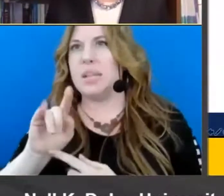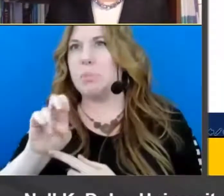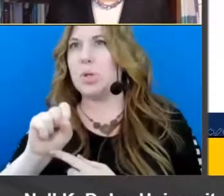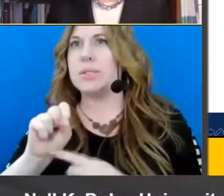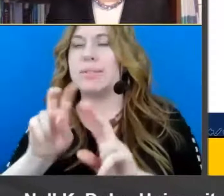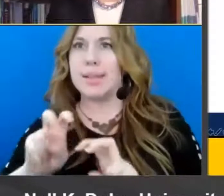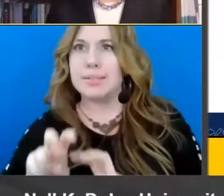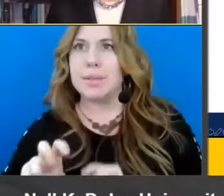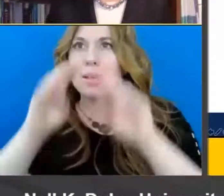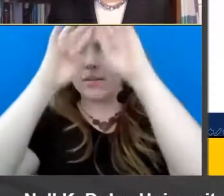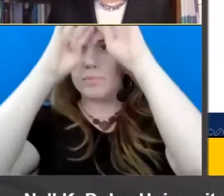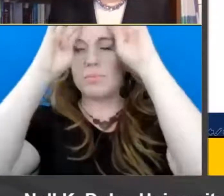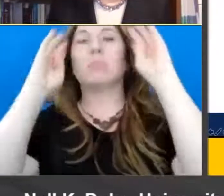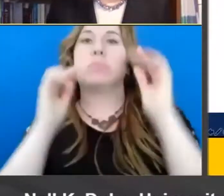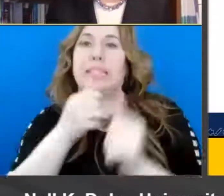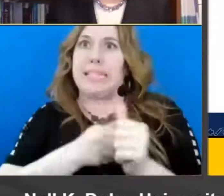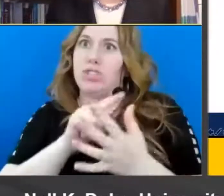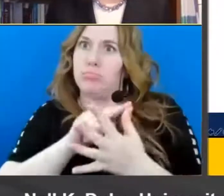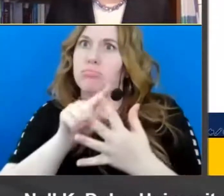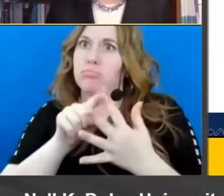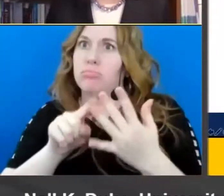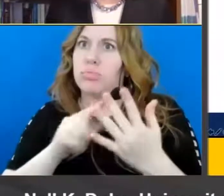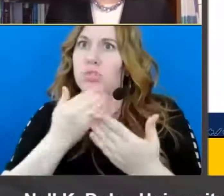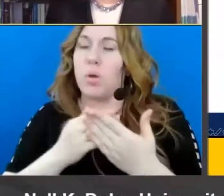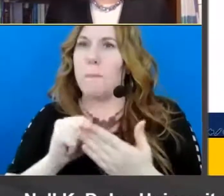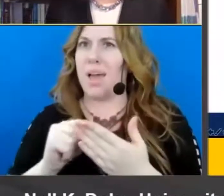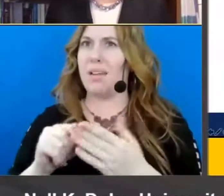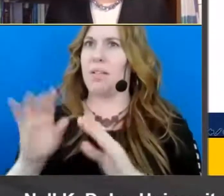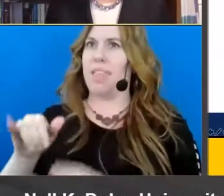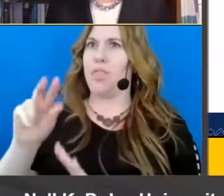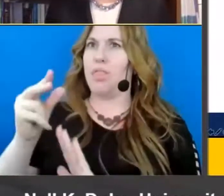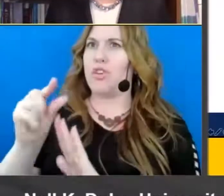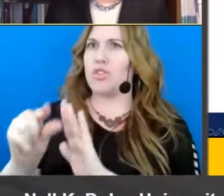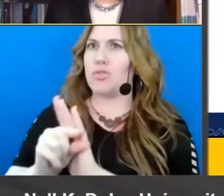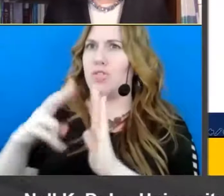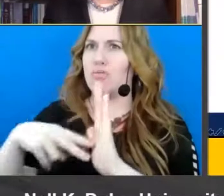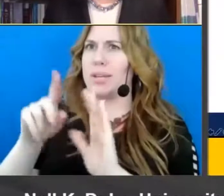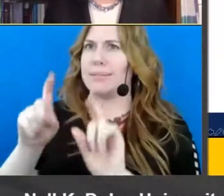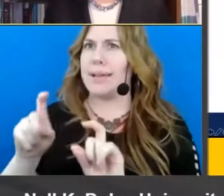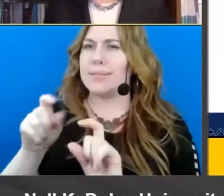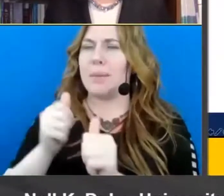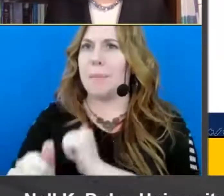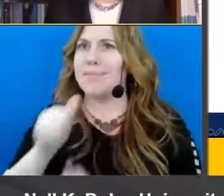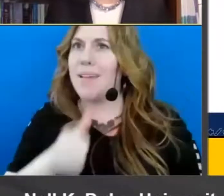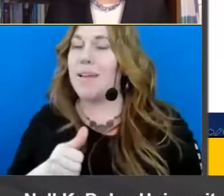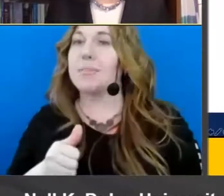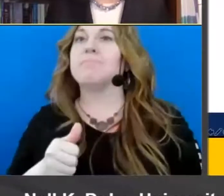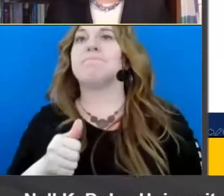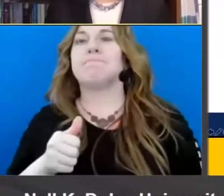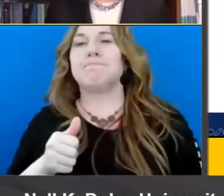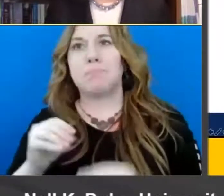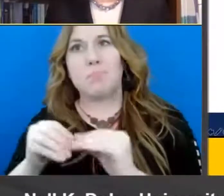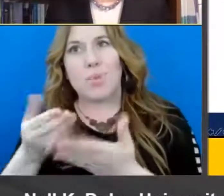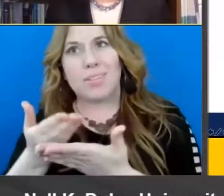they uh did well on all of those and still didn't pass the third grade reading test which is another way of just looking at evidence that